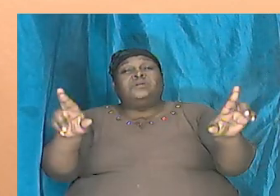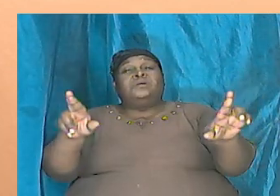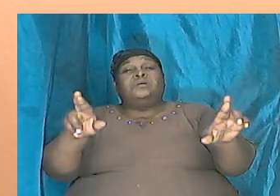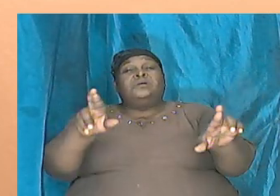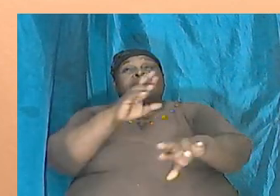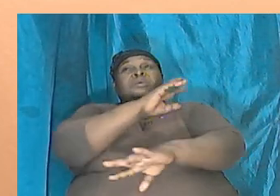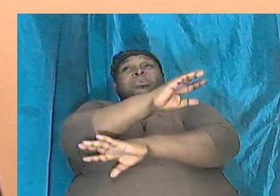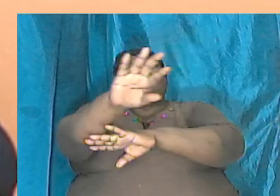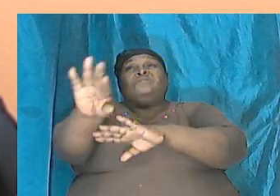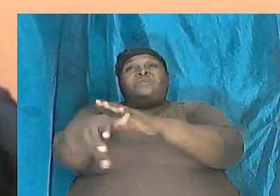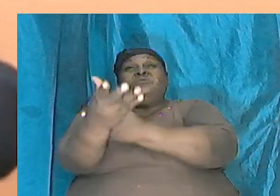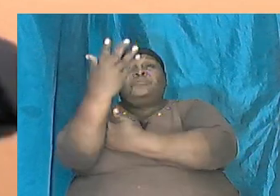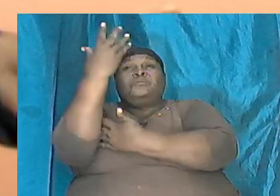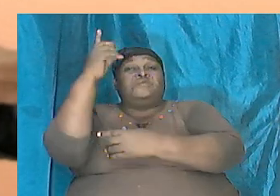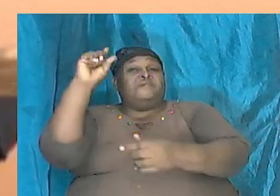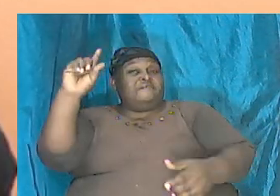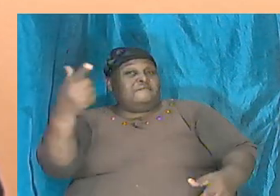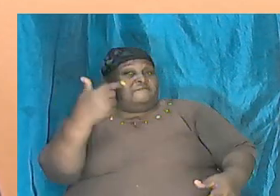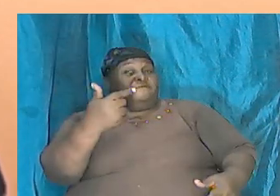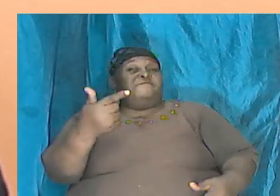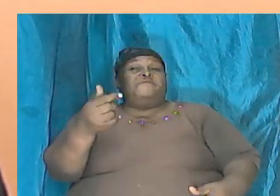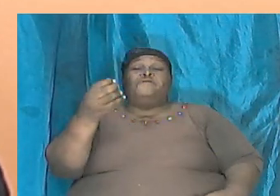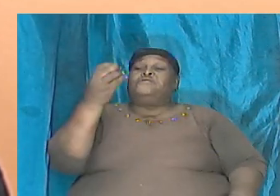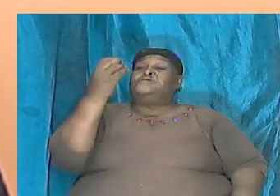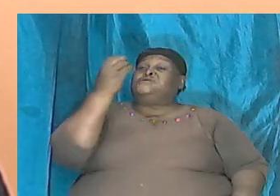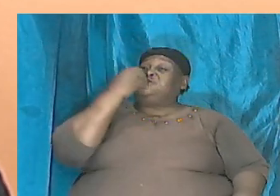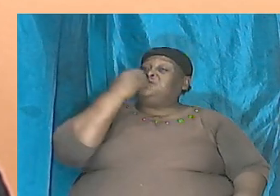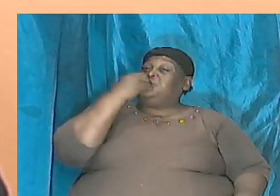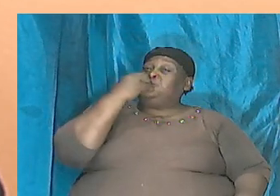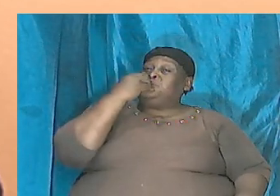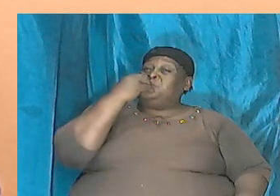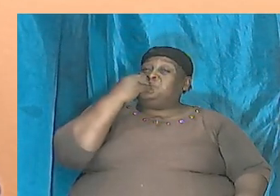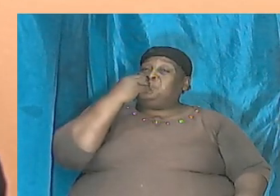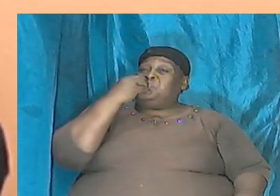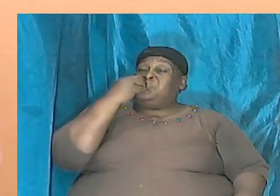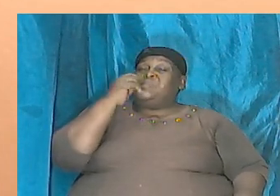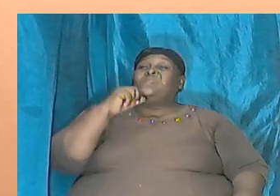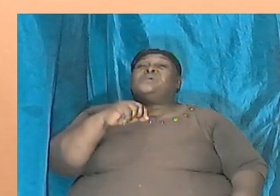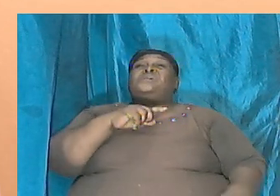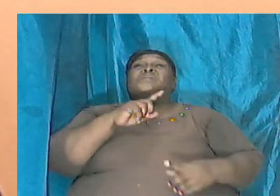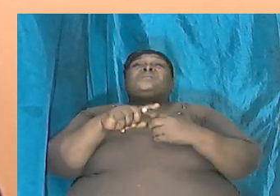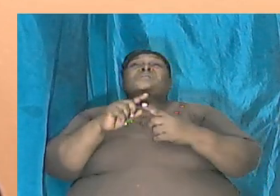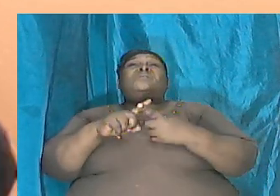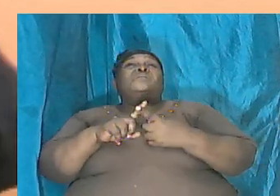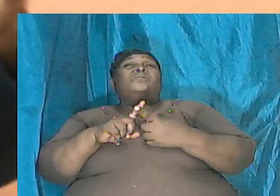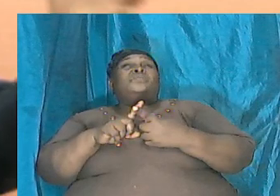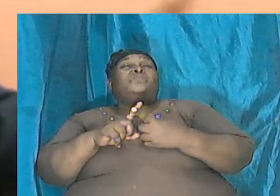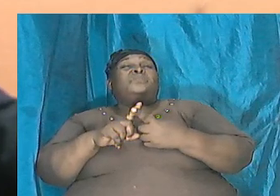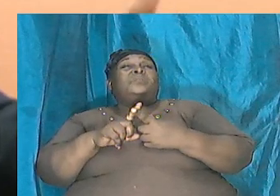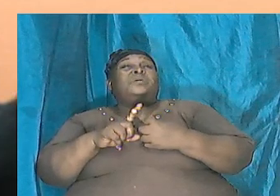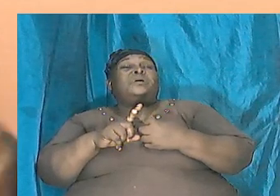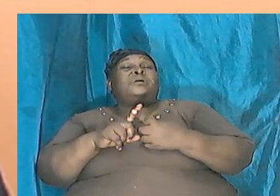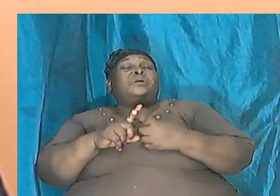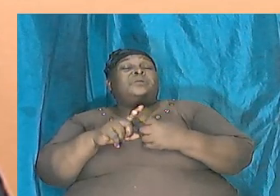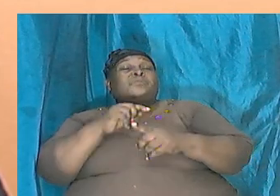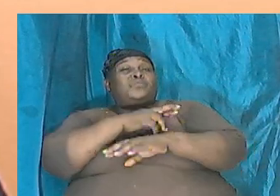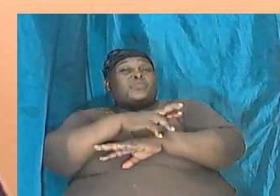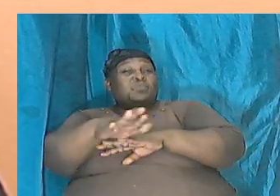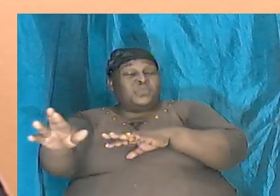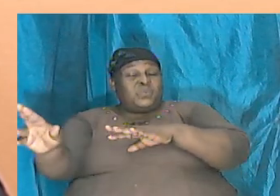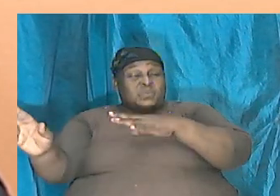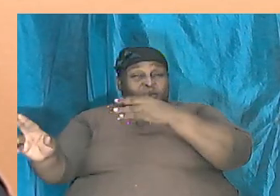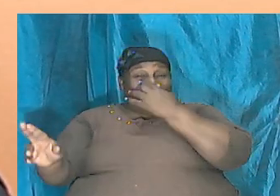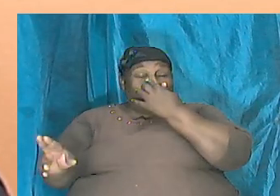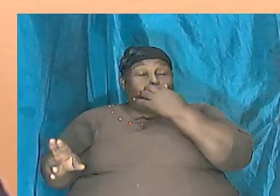first Passover and they left Egypt in the evening. And then the morning when they reached the Red Sea, the Red Sea opened up and they